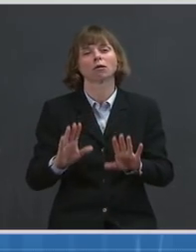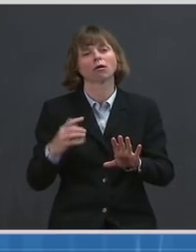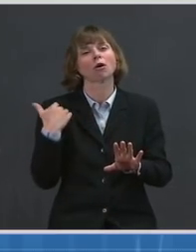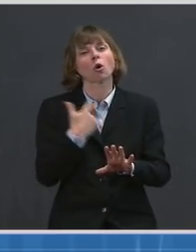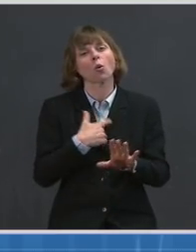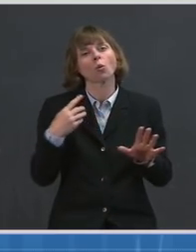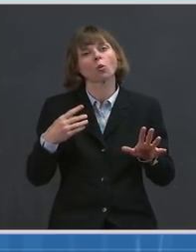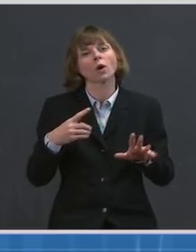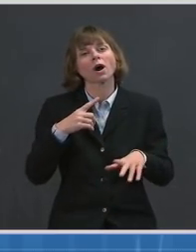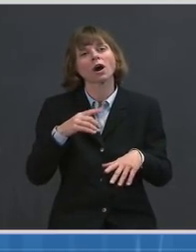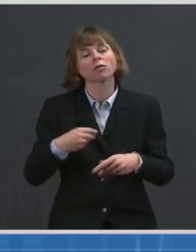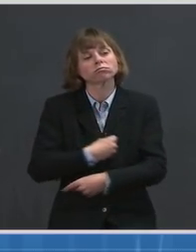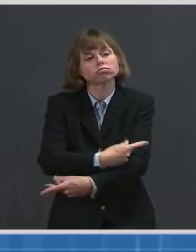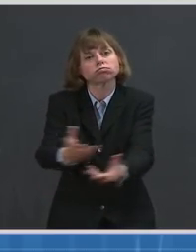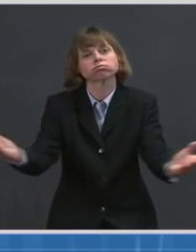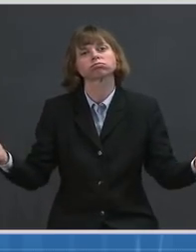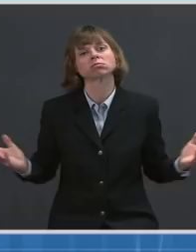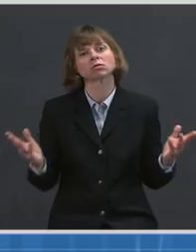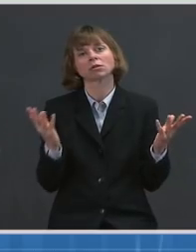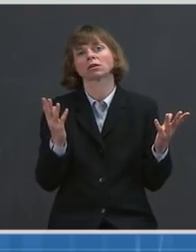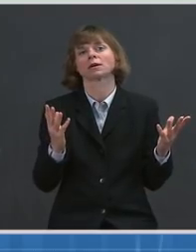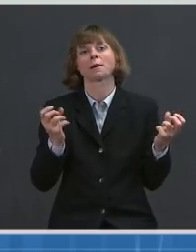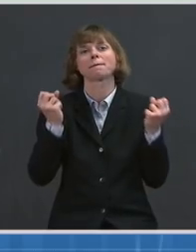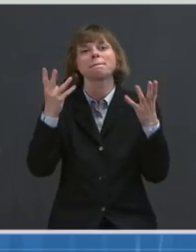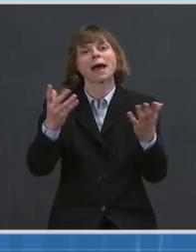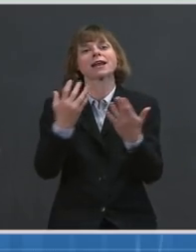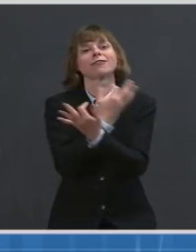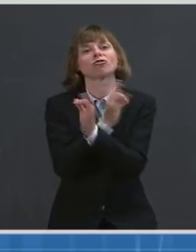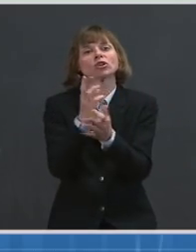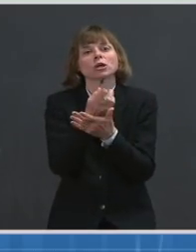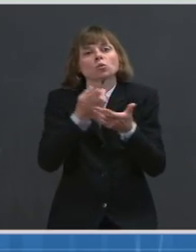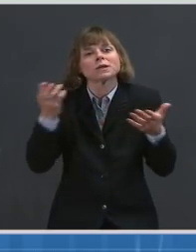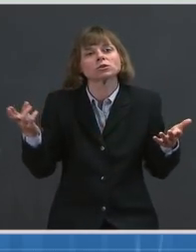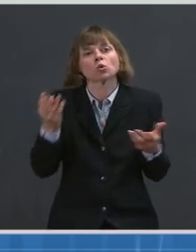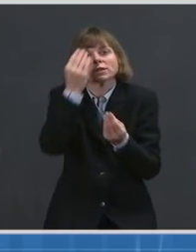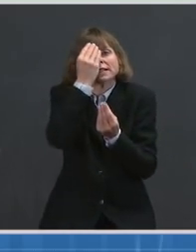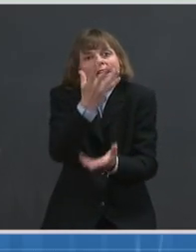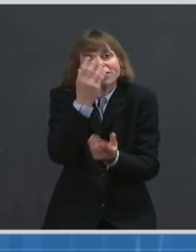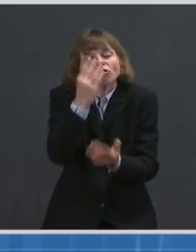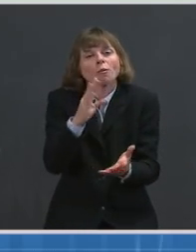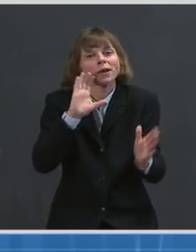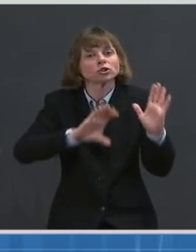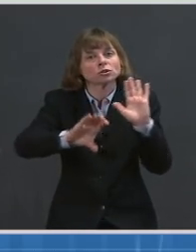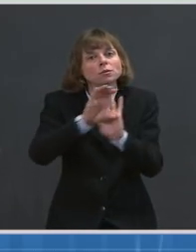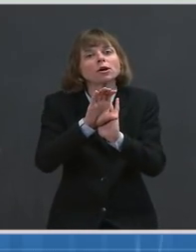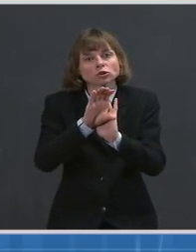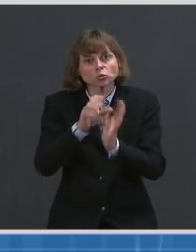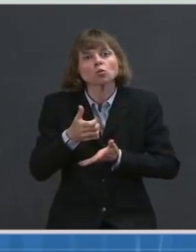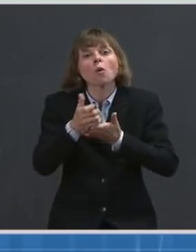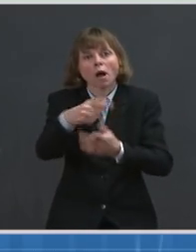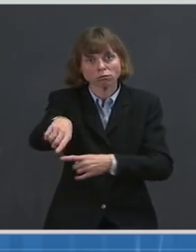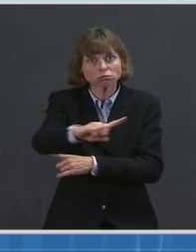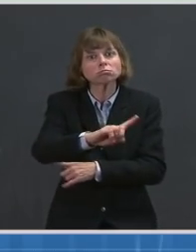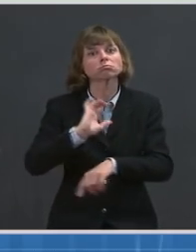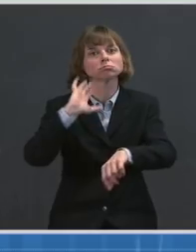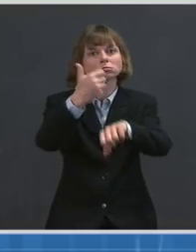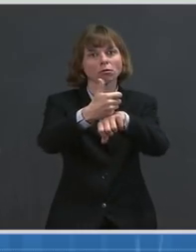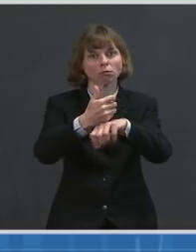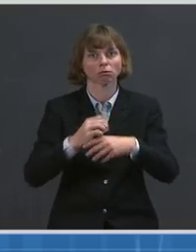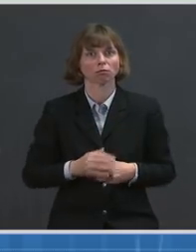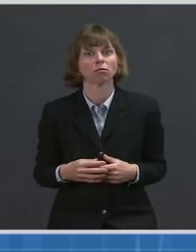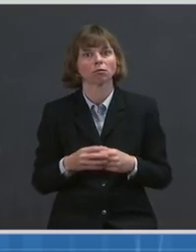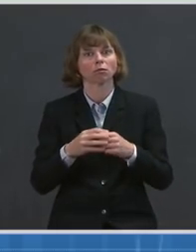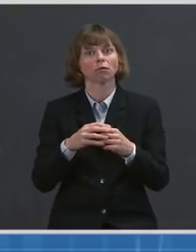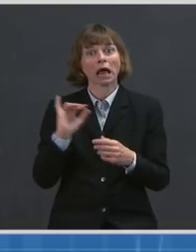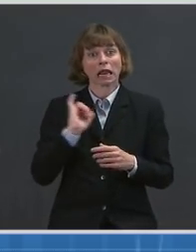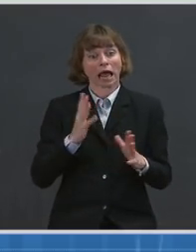resources, infographics, and toolkits to help programs with implementation. For example, we have included quick guides and